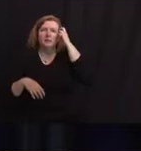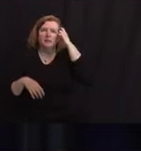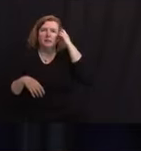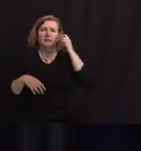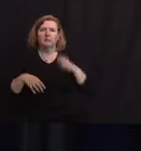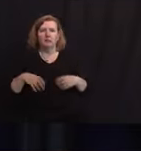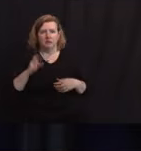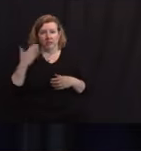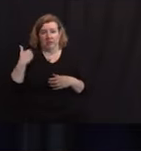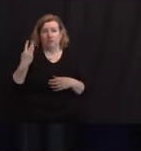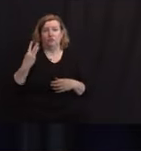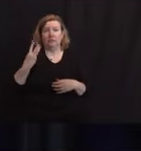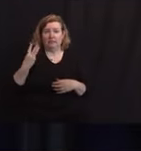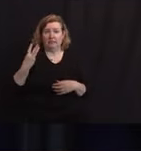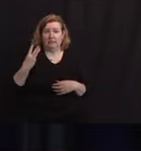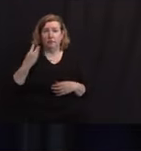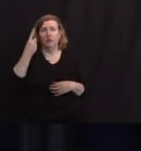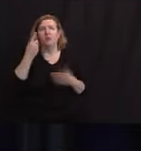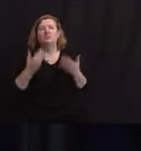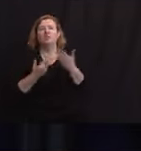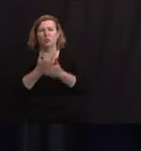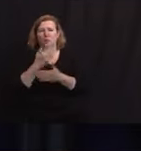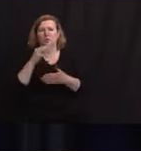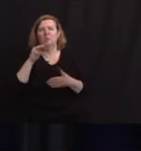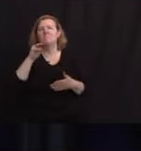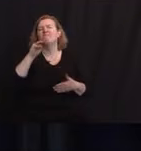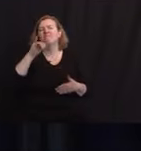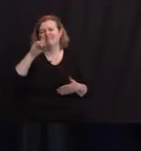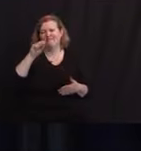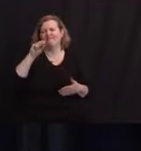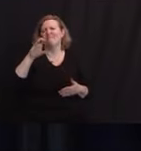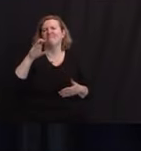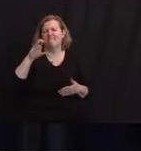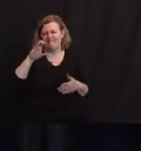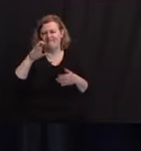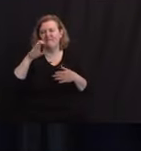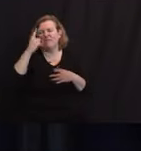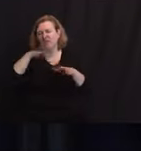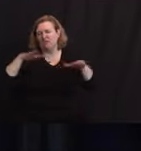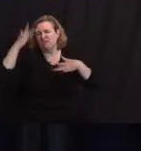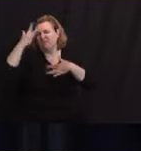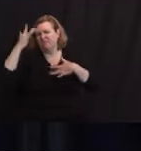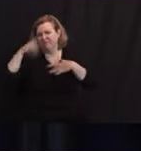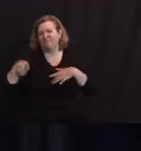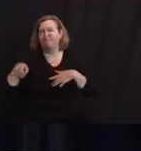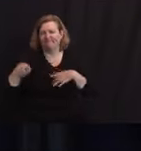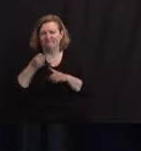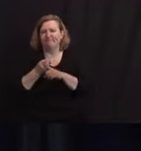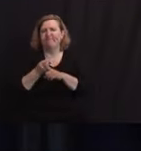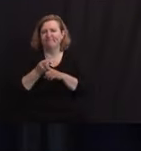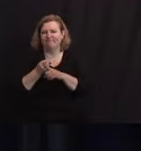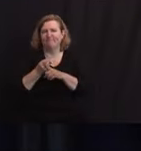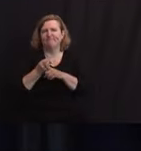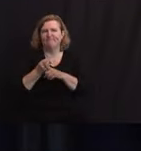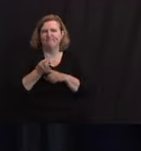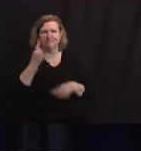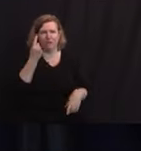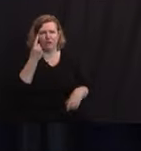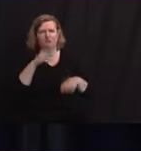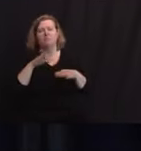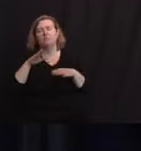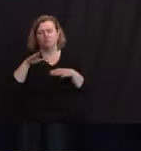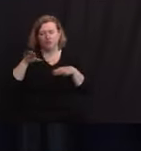in children. There are 115 cumulative cases in the state, and one of these children is hospitalized.